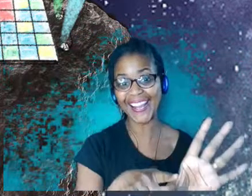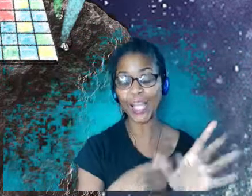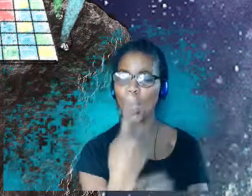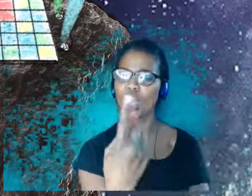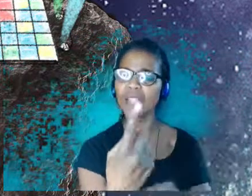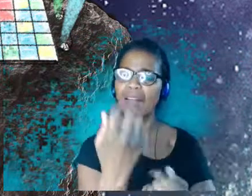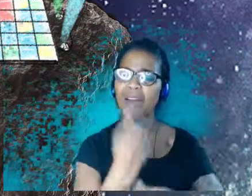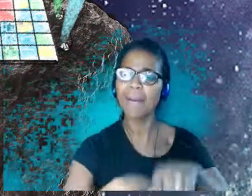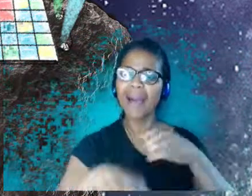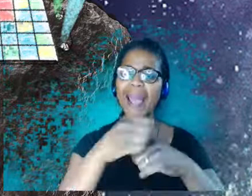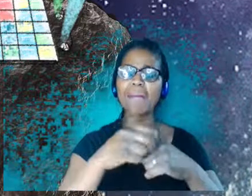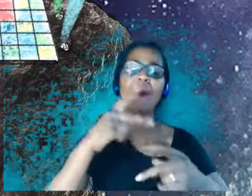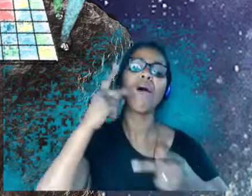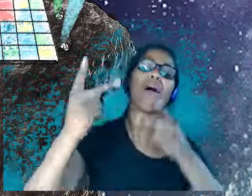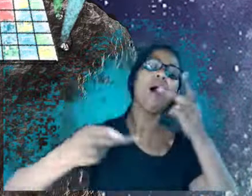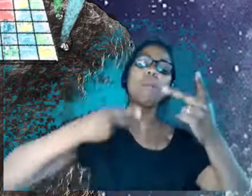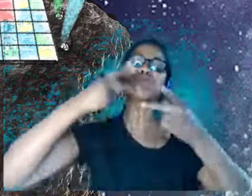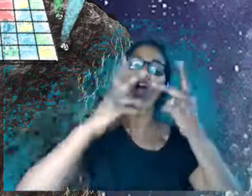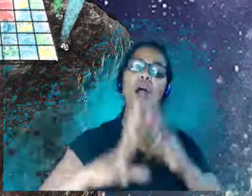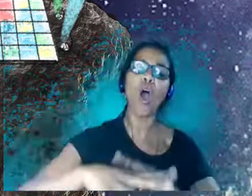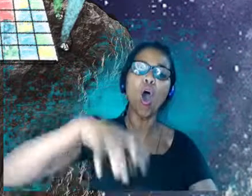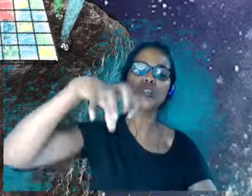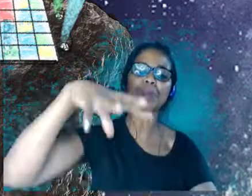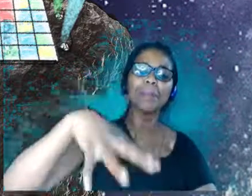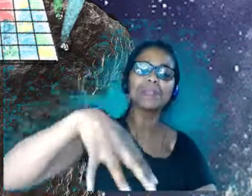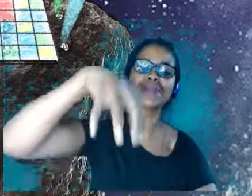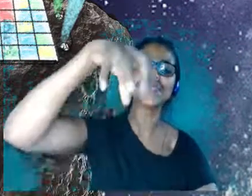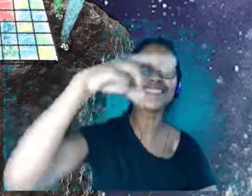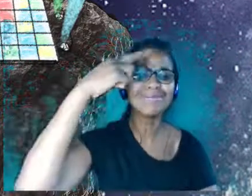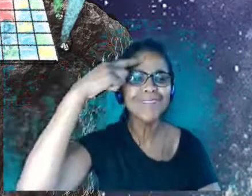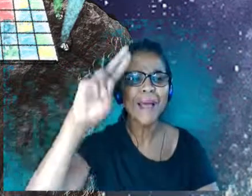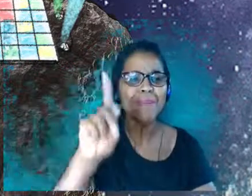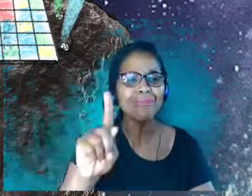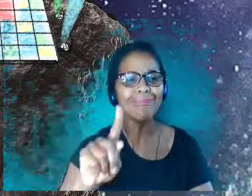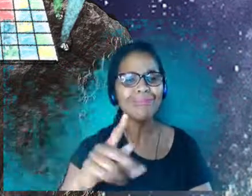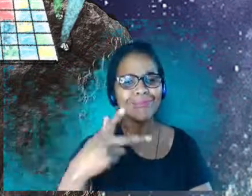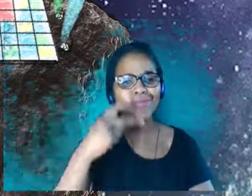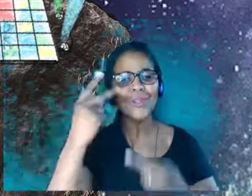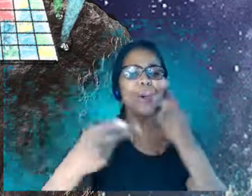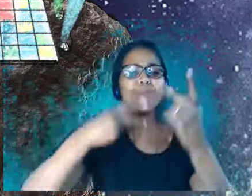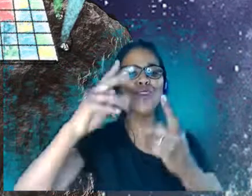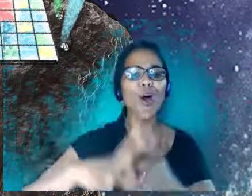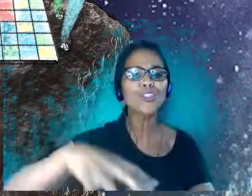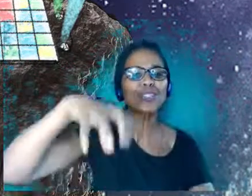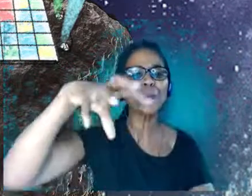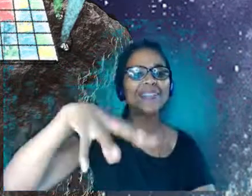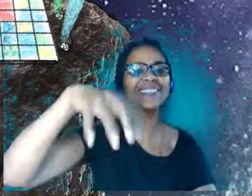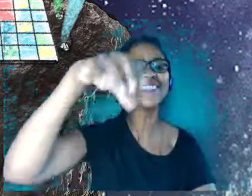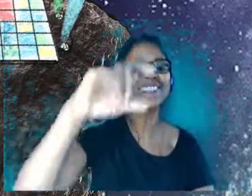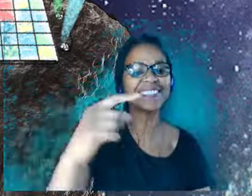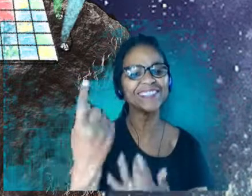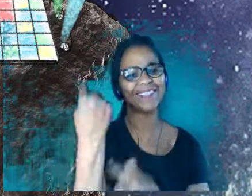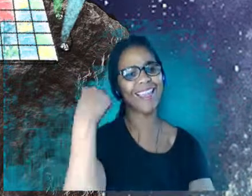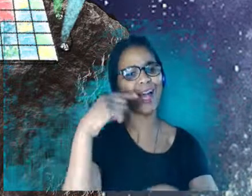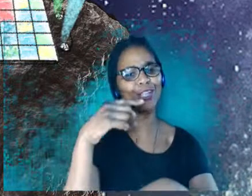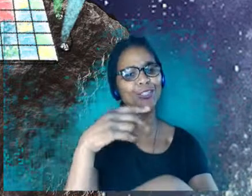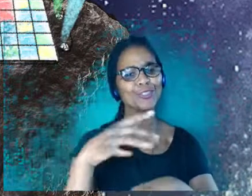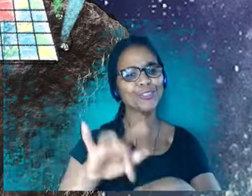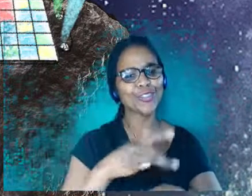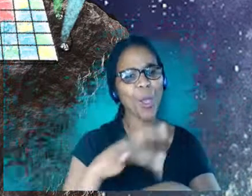the operatic octopus. I can't remember her exact name. This was in the last show that we did, which was a commission for rural arts, but